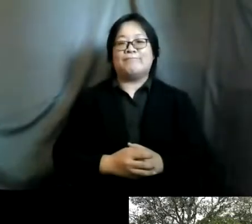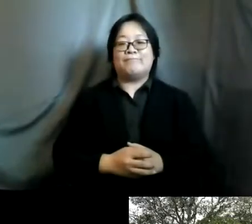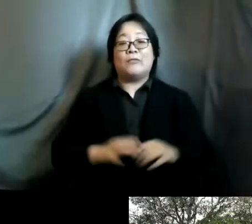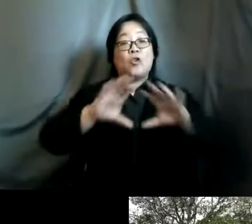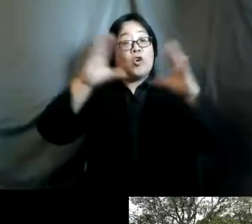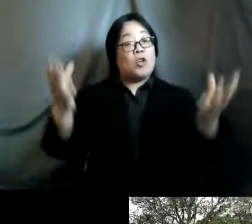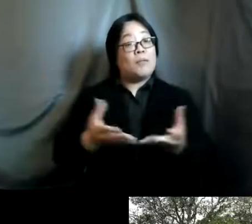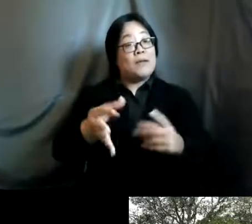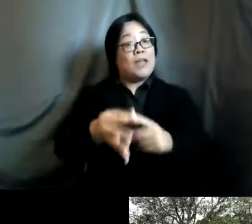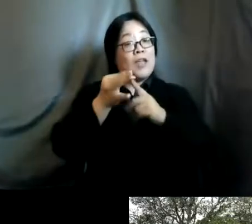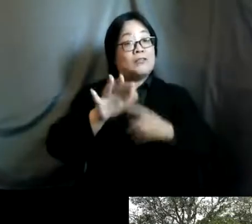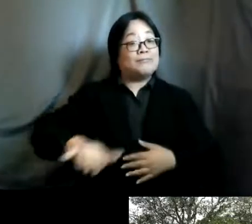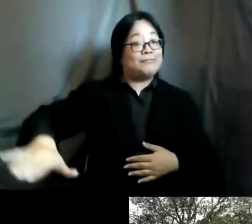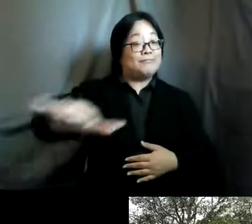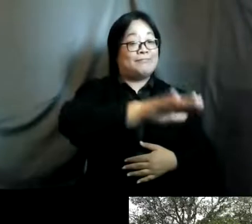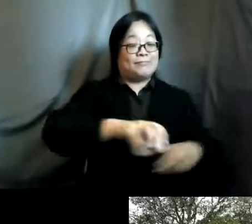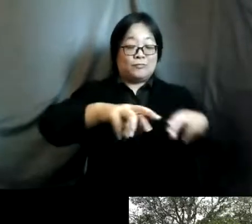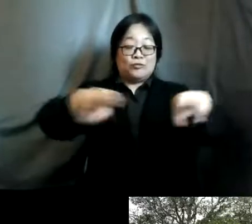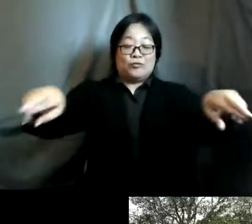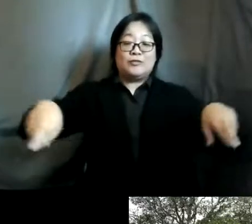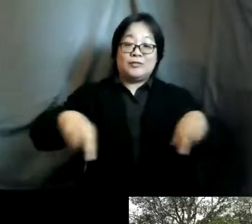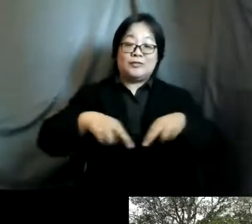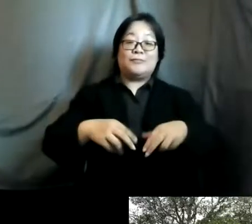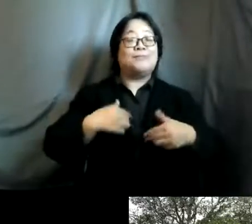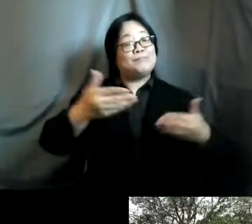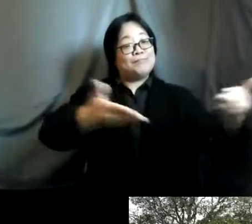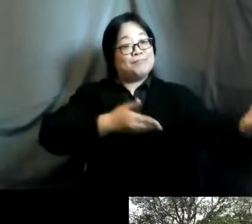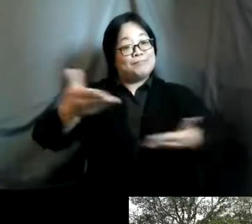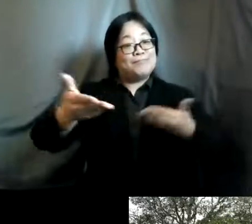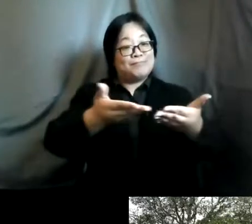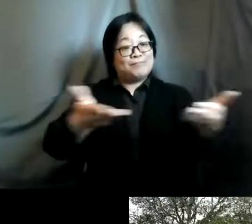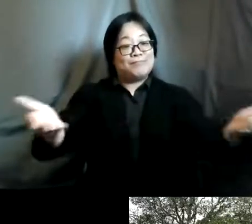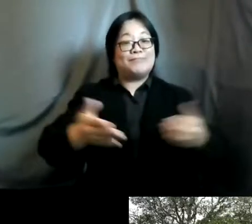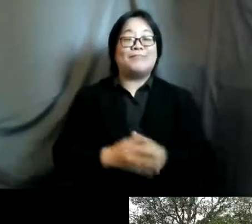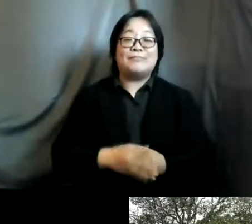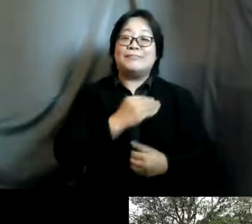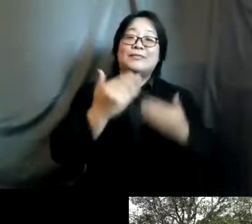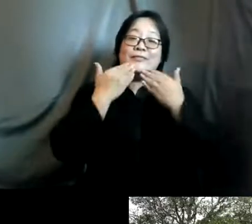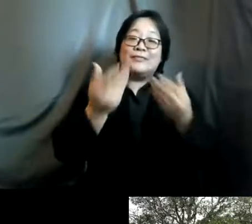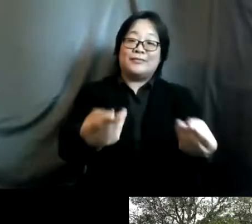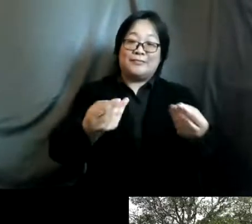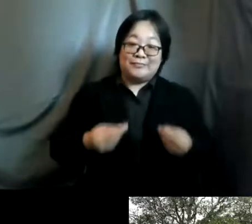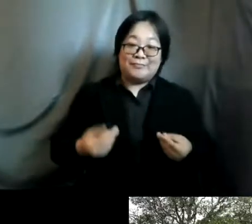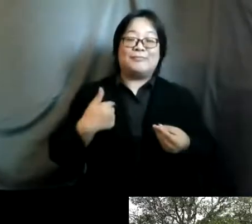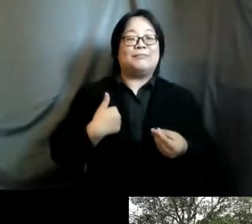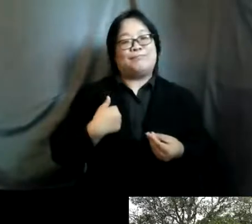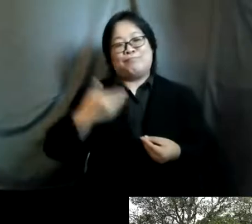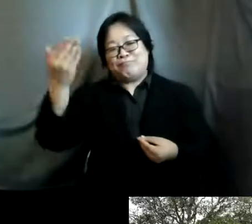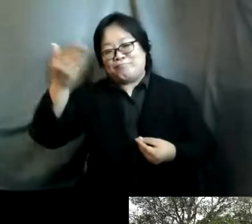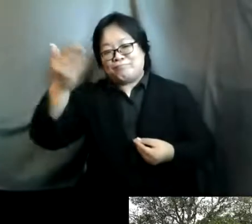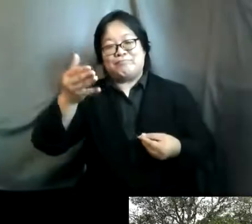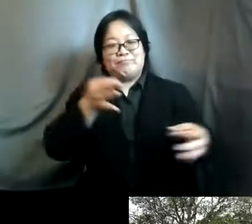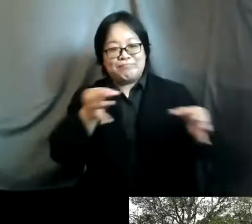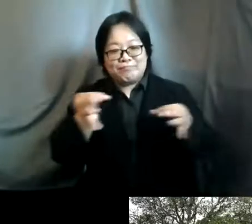especially in our region so a warm welcome to everyone and thank you for giving me an opportunity to speak um